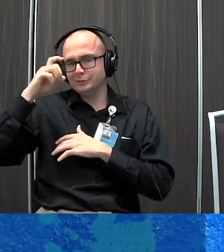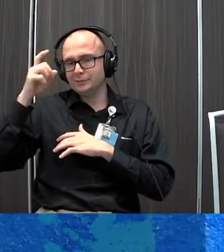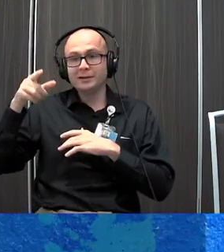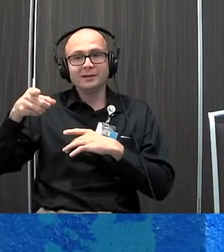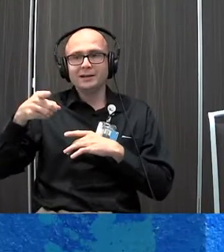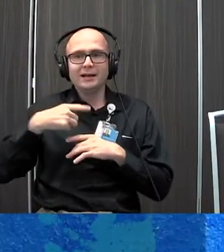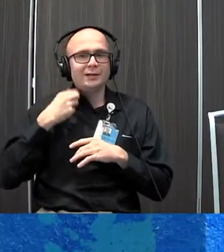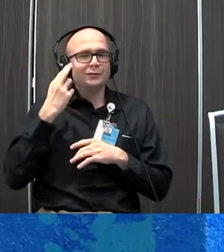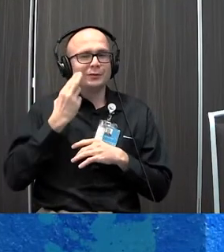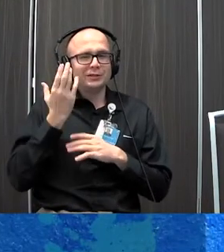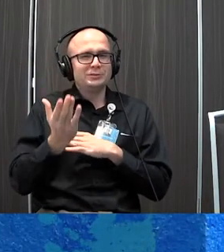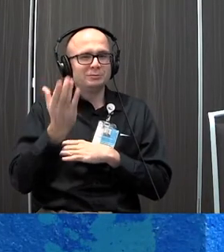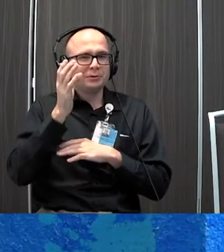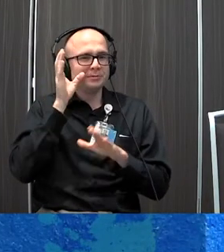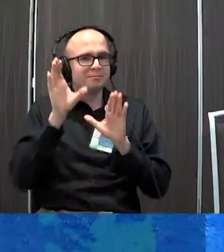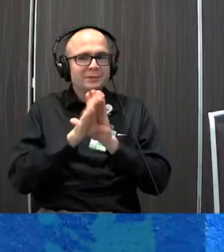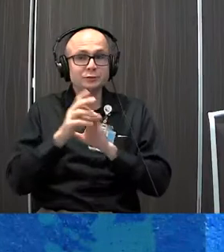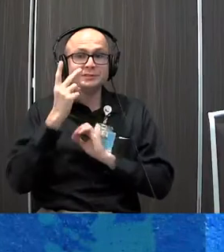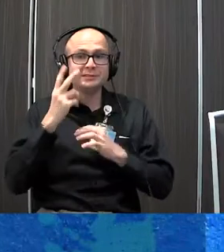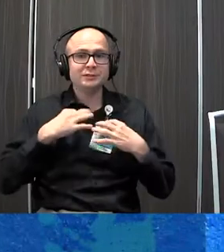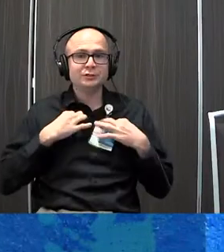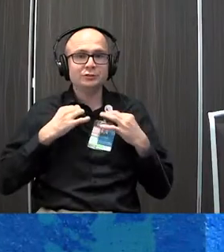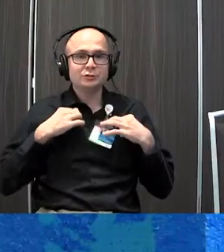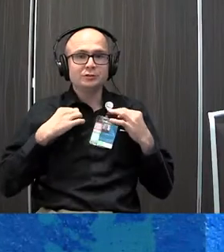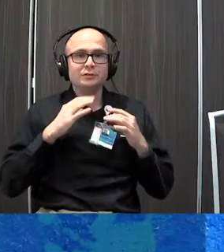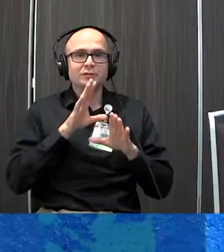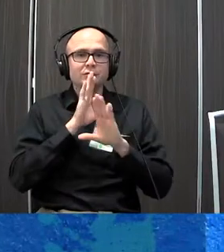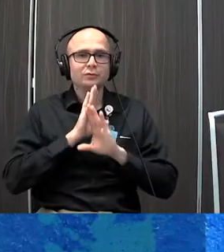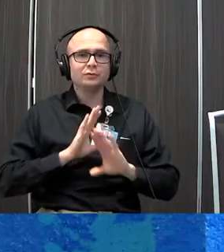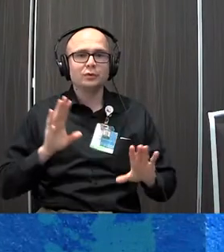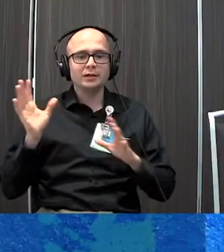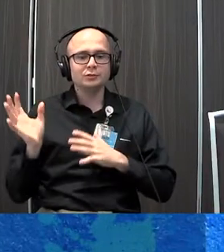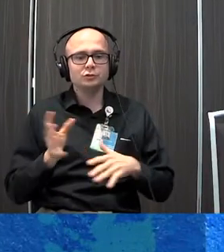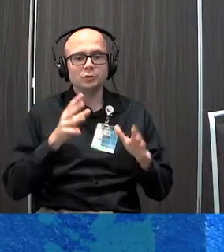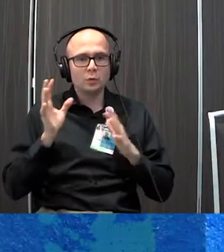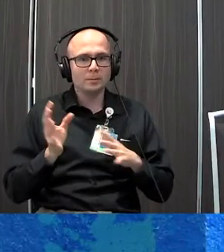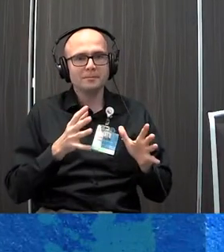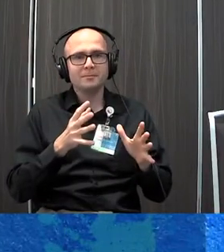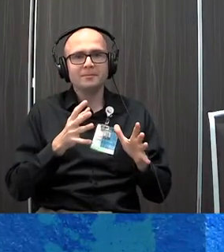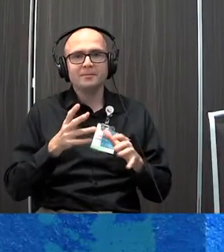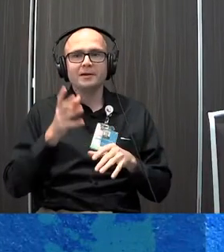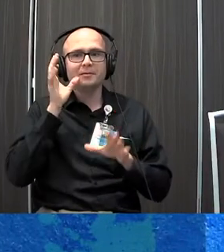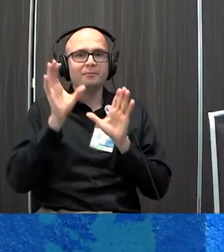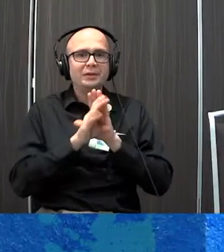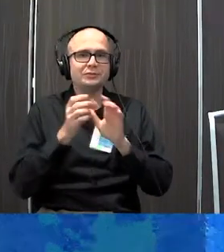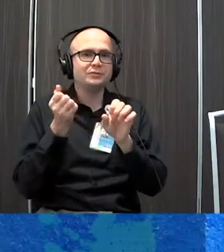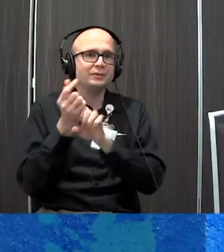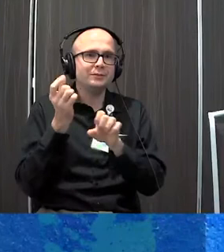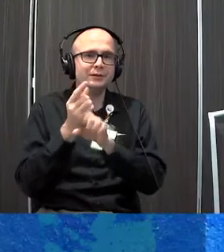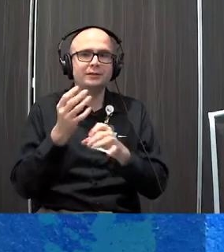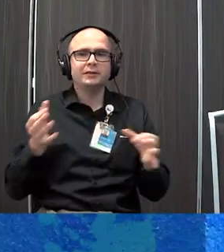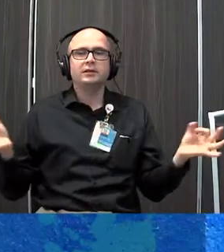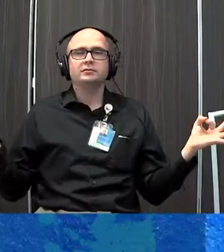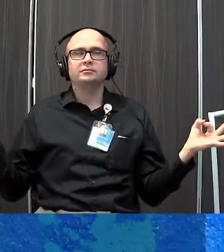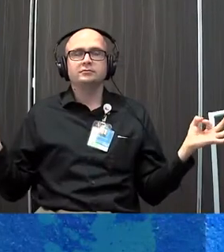didn't realize until this morning, is if you can see his shirt, it says quiet storm. And so I have pictures of him each year kind of in his